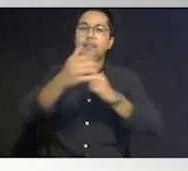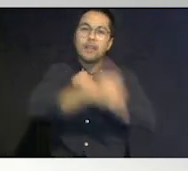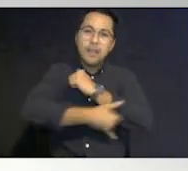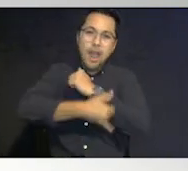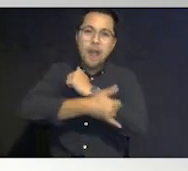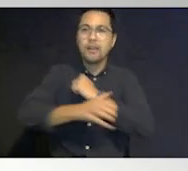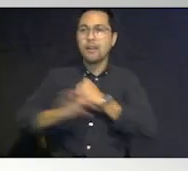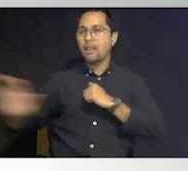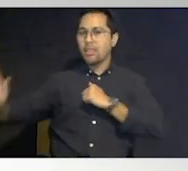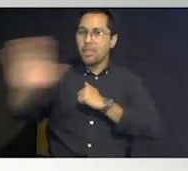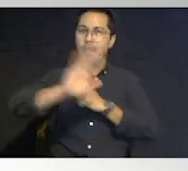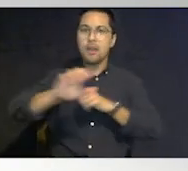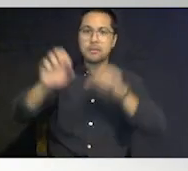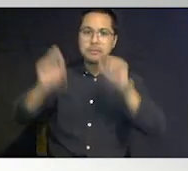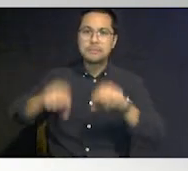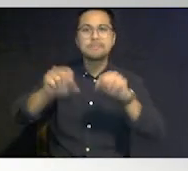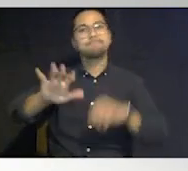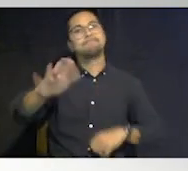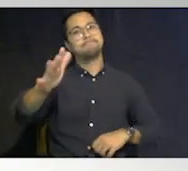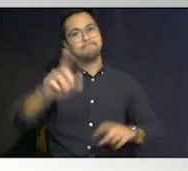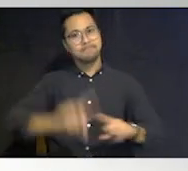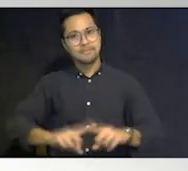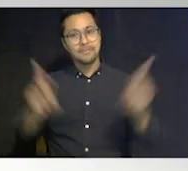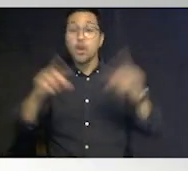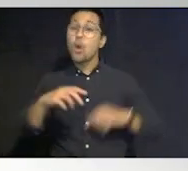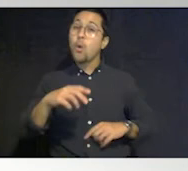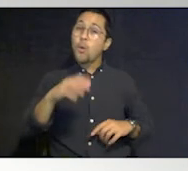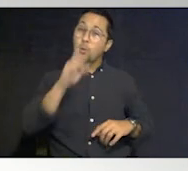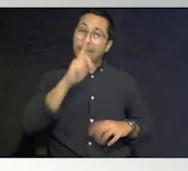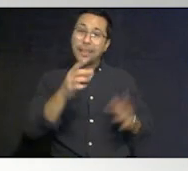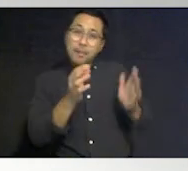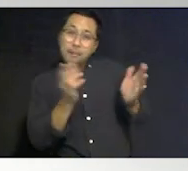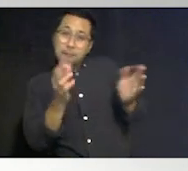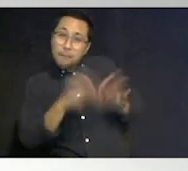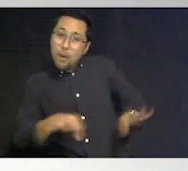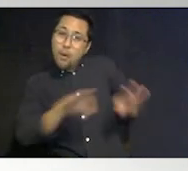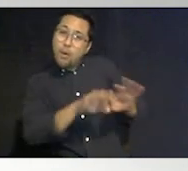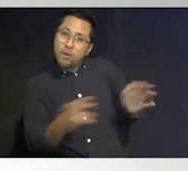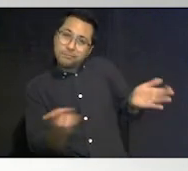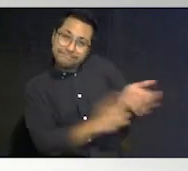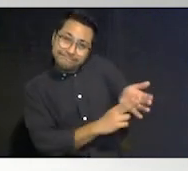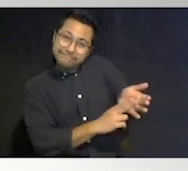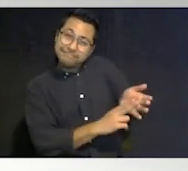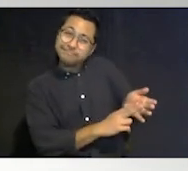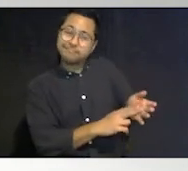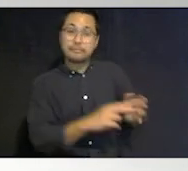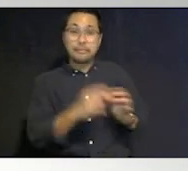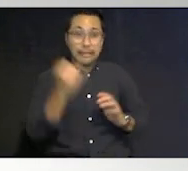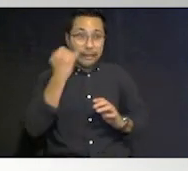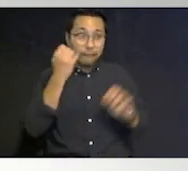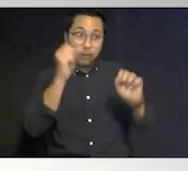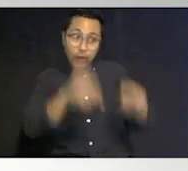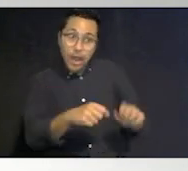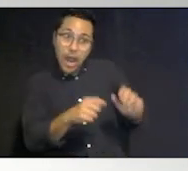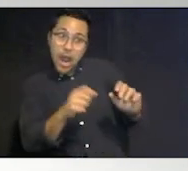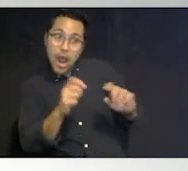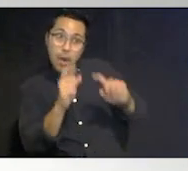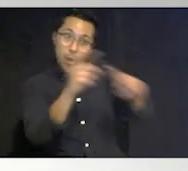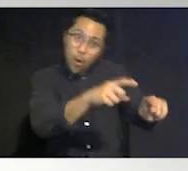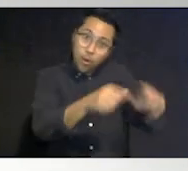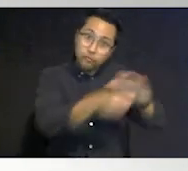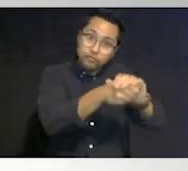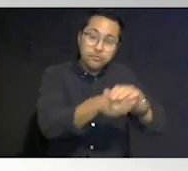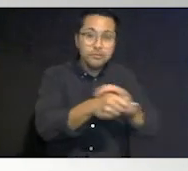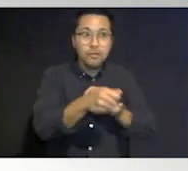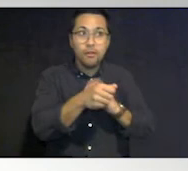a little bit different so registering is critical whether or not you can get there or not and that's also why you